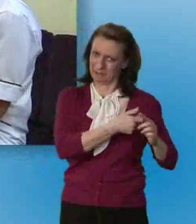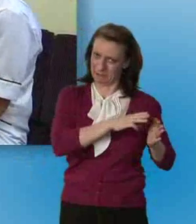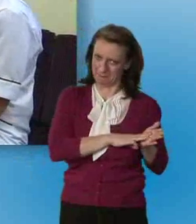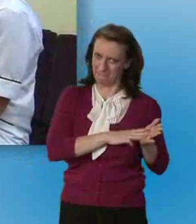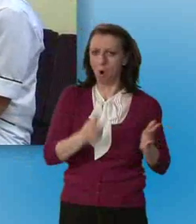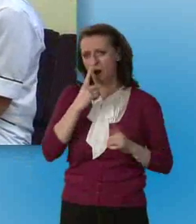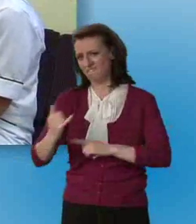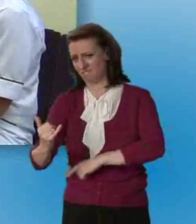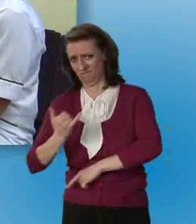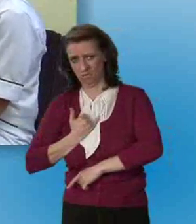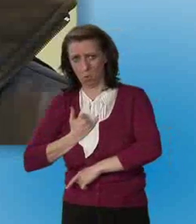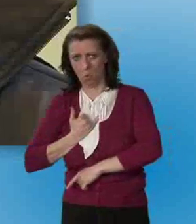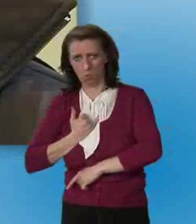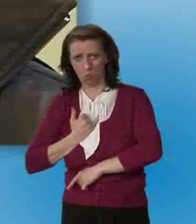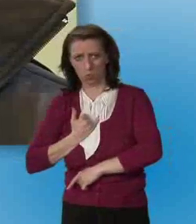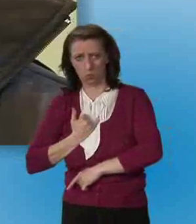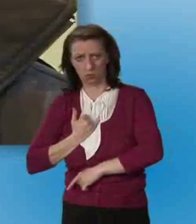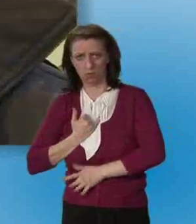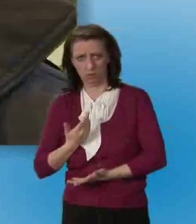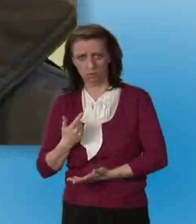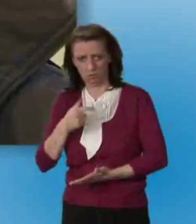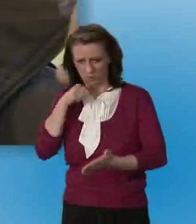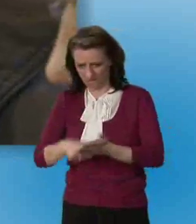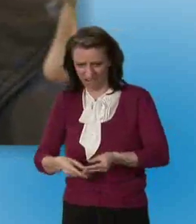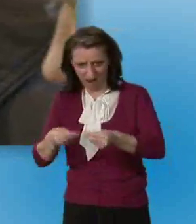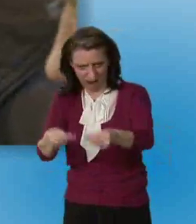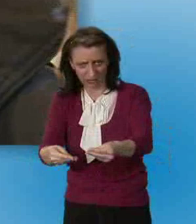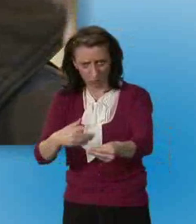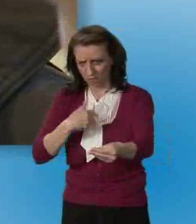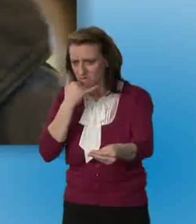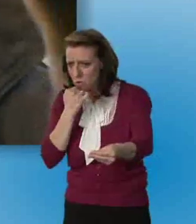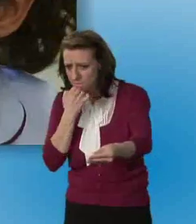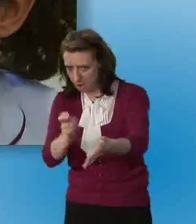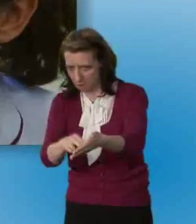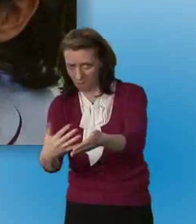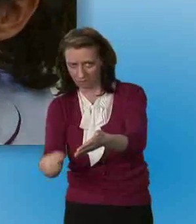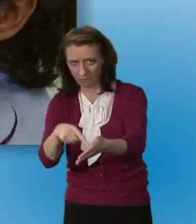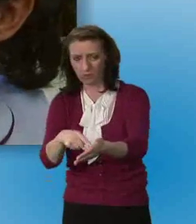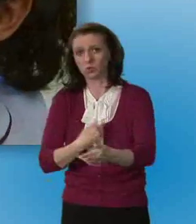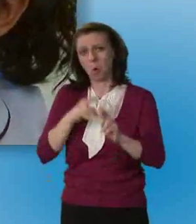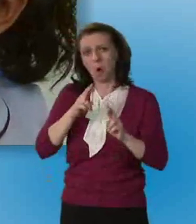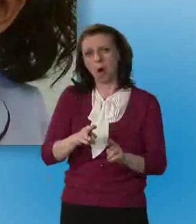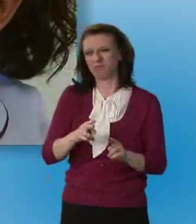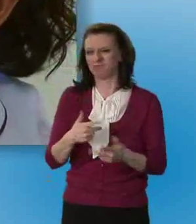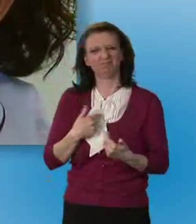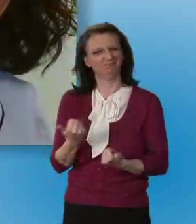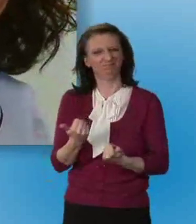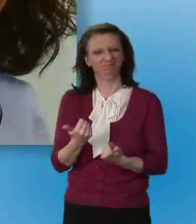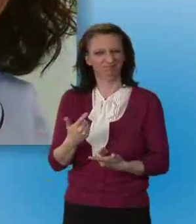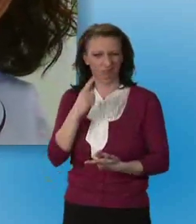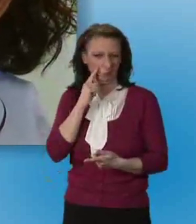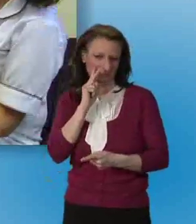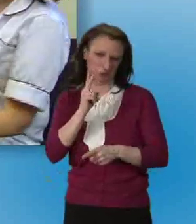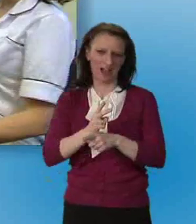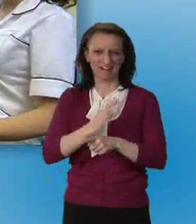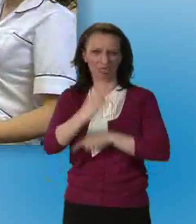ring or telephone numbers on this letter here which I'm going to give you to take away okay. Hopefully we shall just see you again in three years for your next mammogram all right.